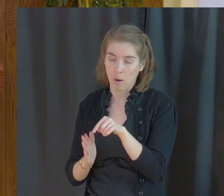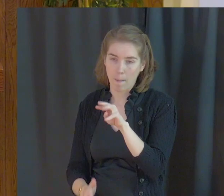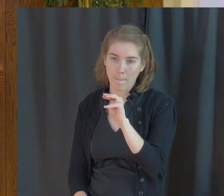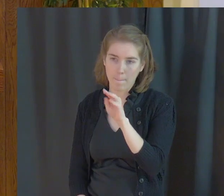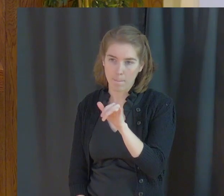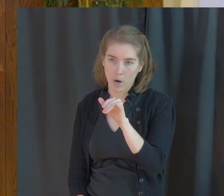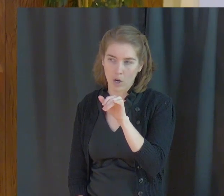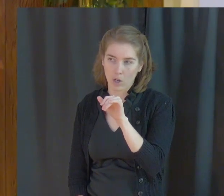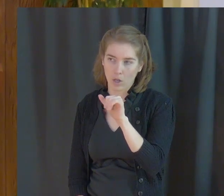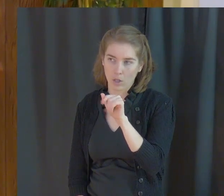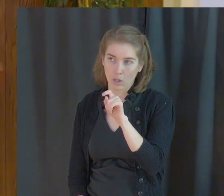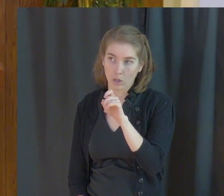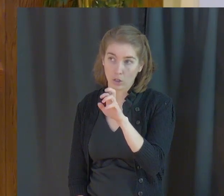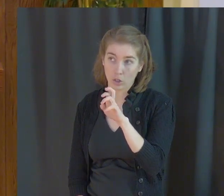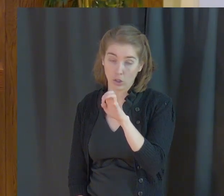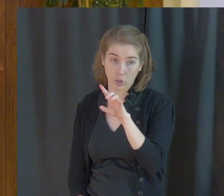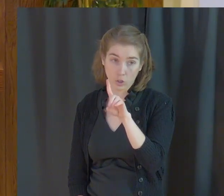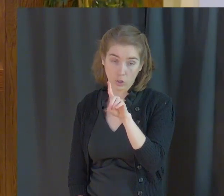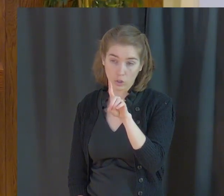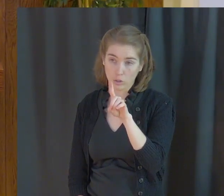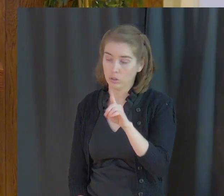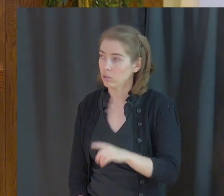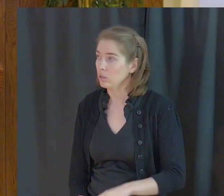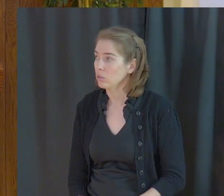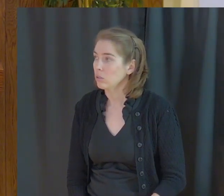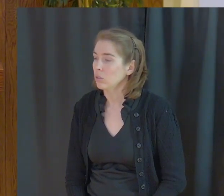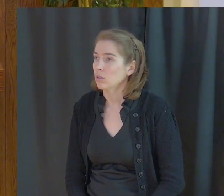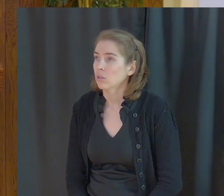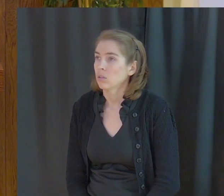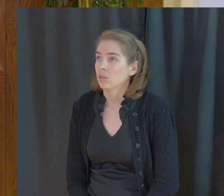for his commitment to Christ.